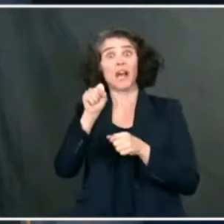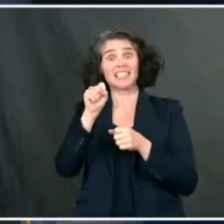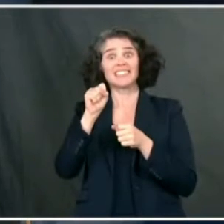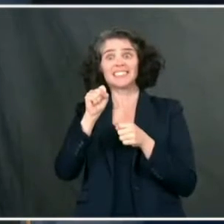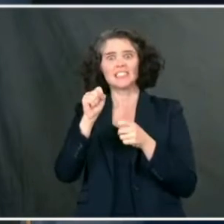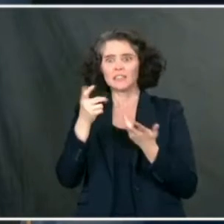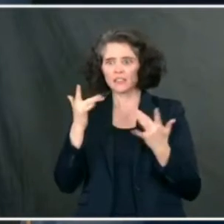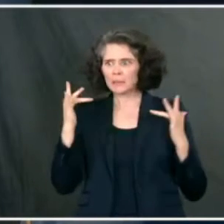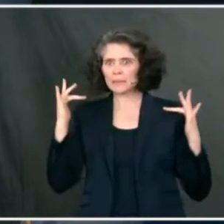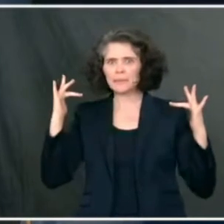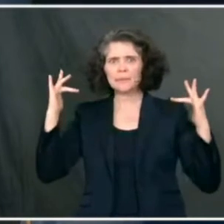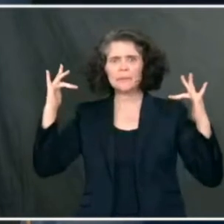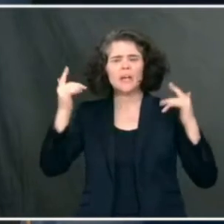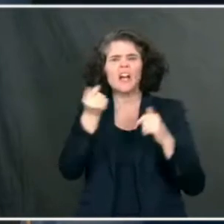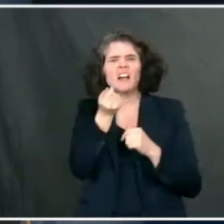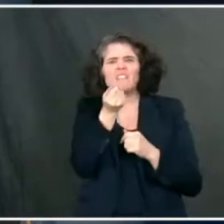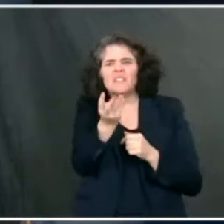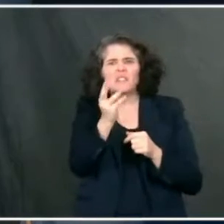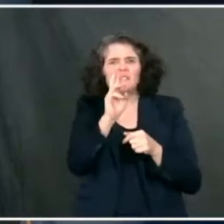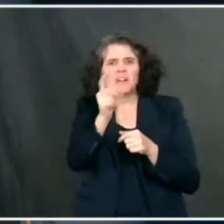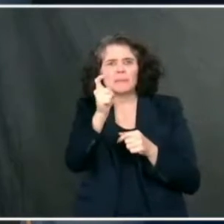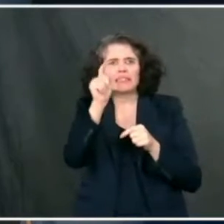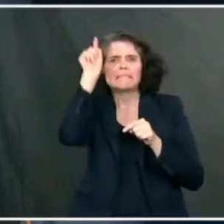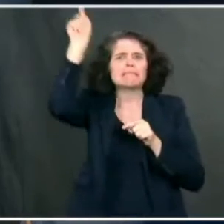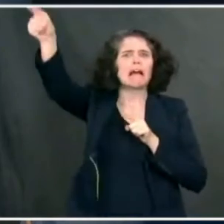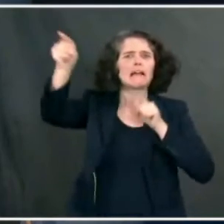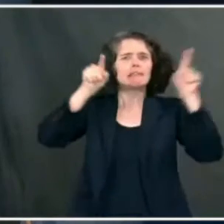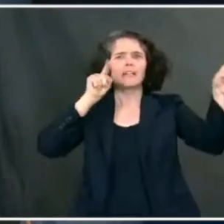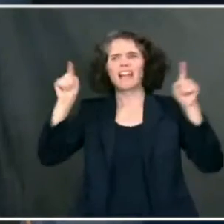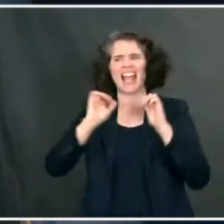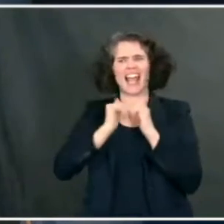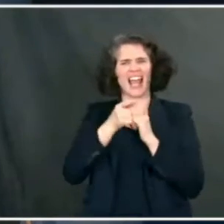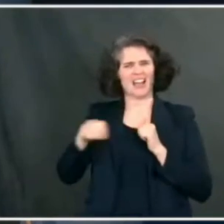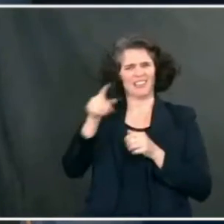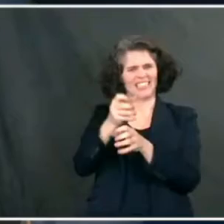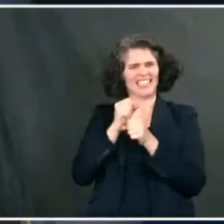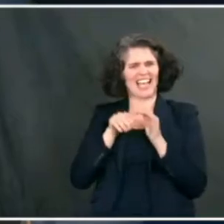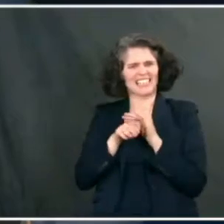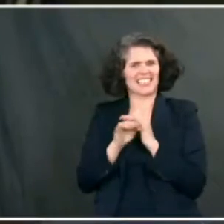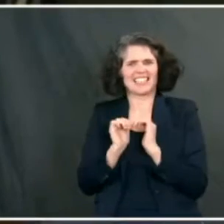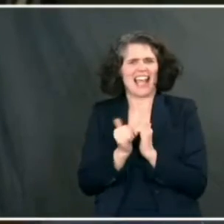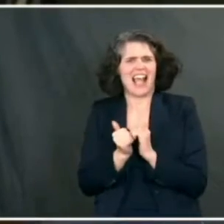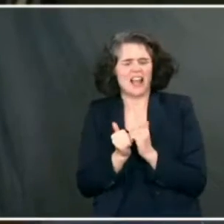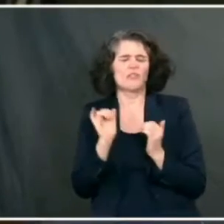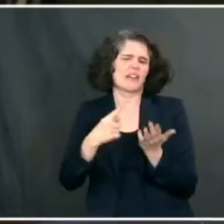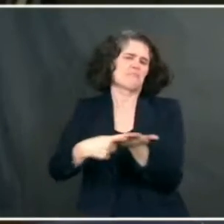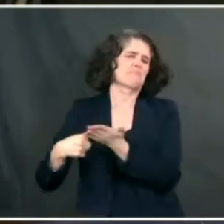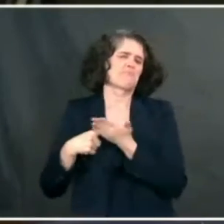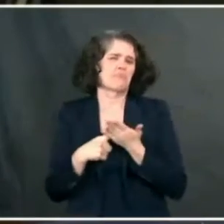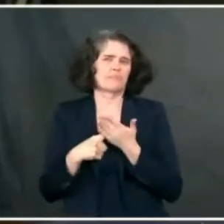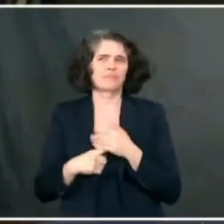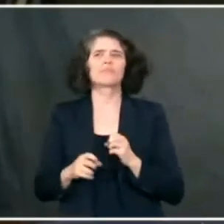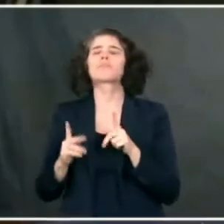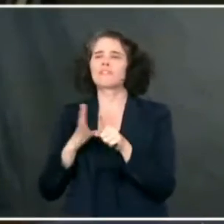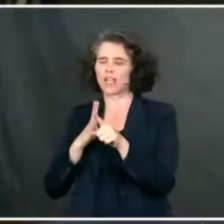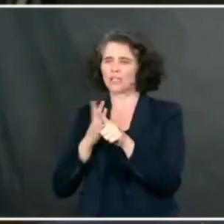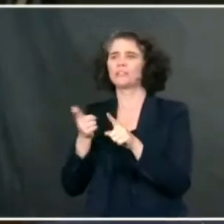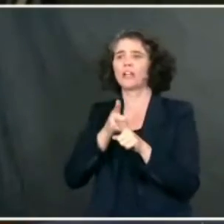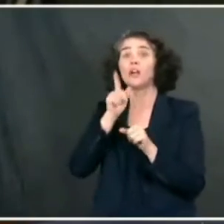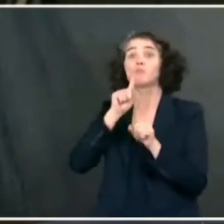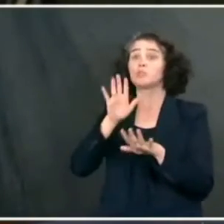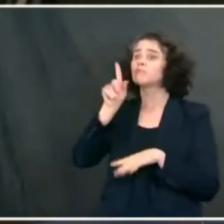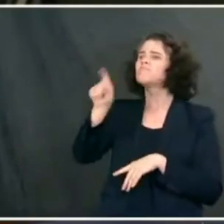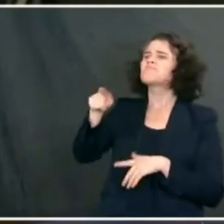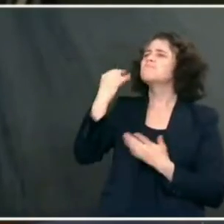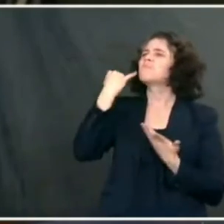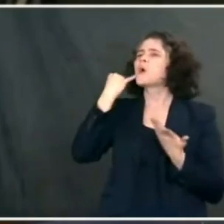have easy access to a pharmacy. And that's something we're working on and taking very seriously. But just to be clear, if you are in an area where you do have access to a CVS